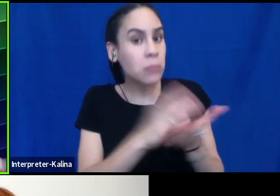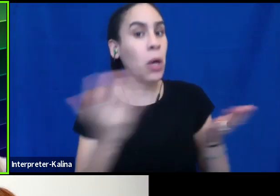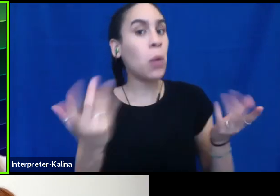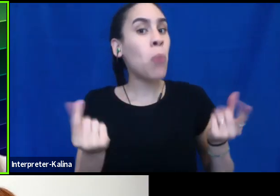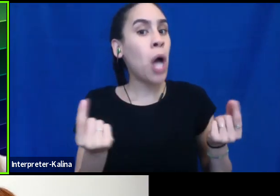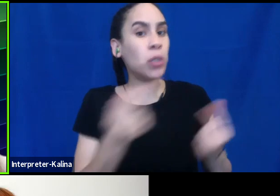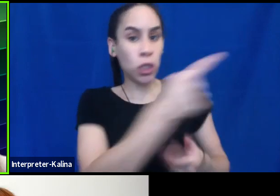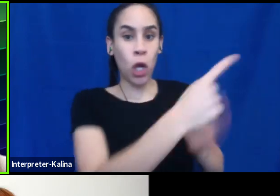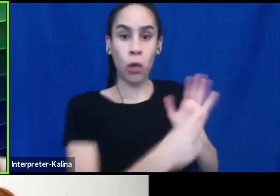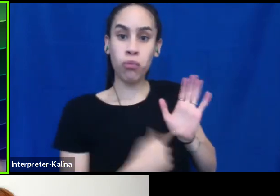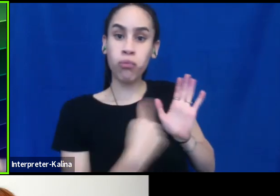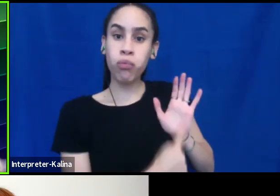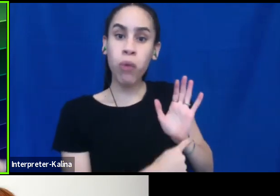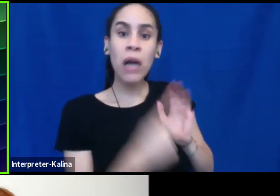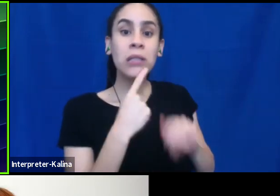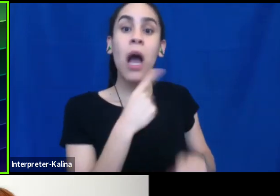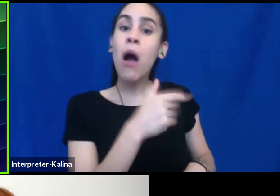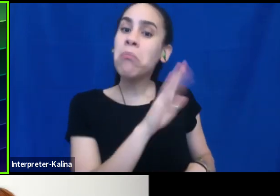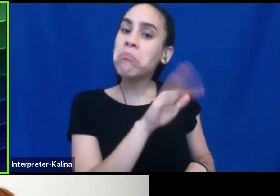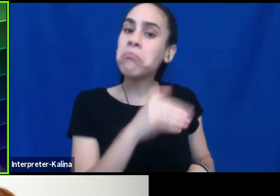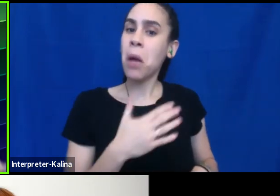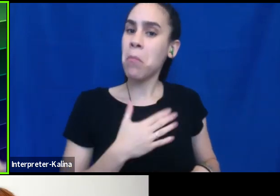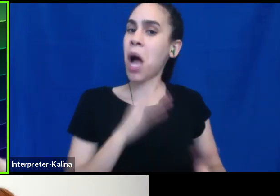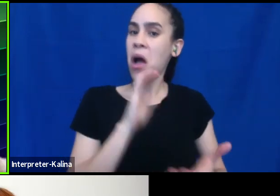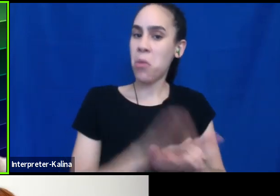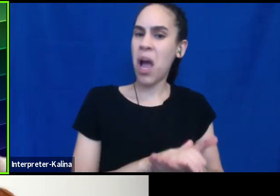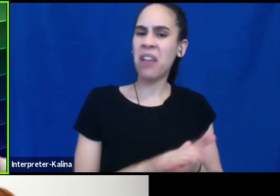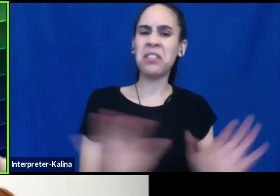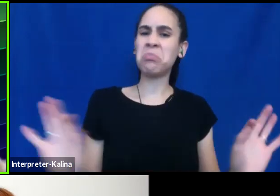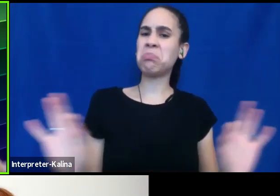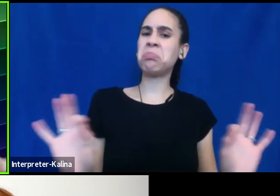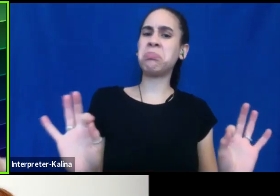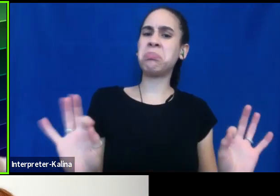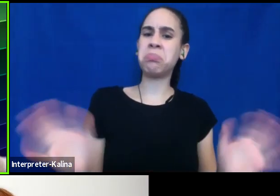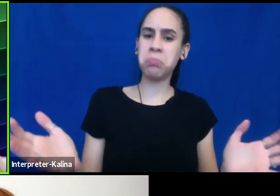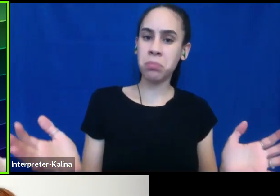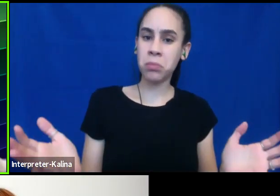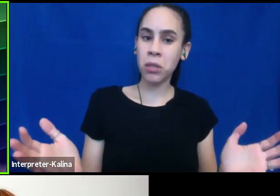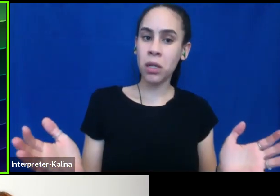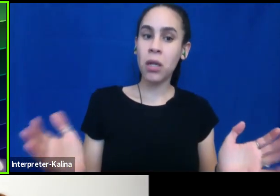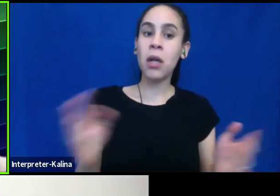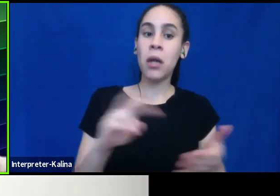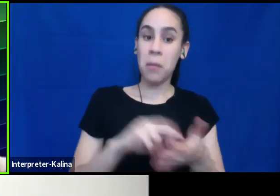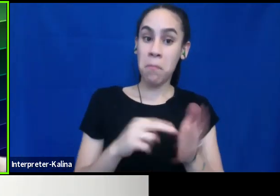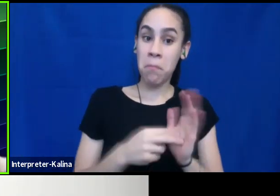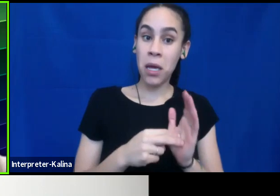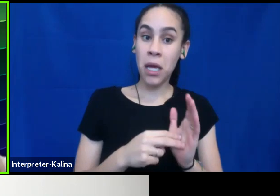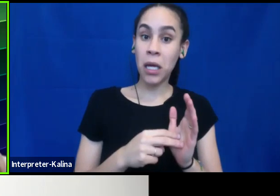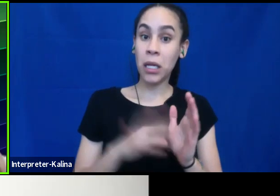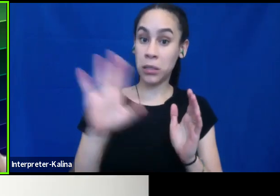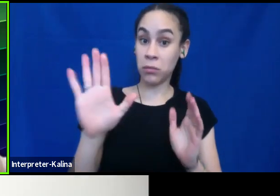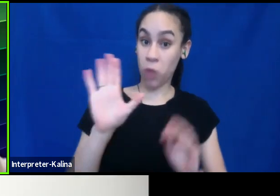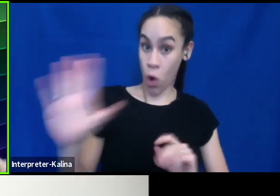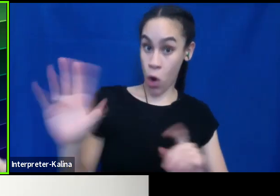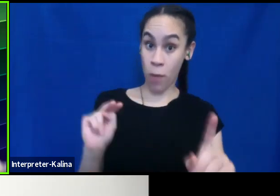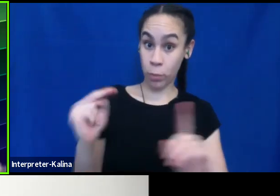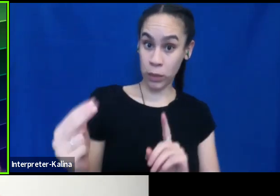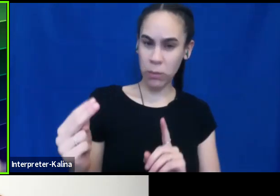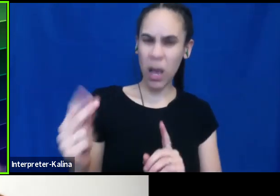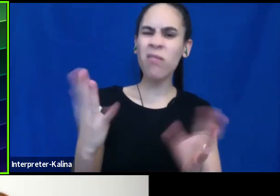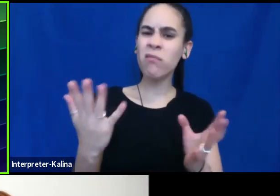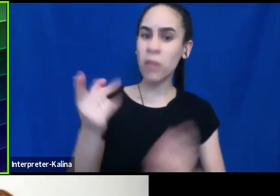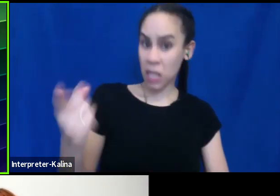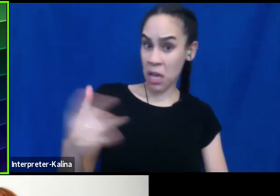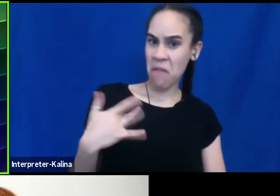and said that she had, you know, a wife and it was no big deal. So from the asker side, it often feels like it's no big deal. Right. Um,